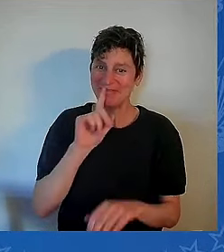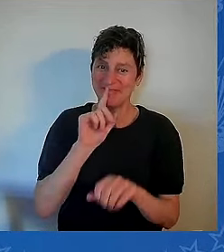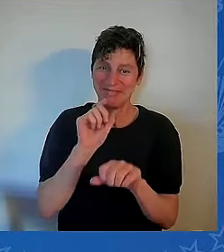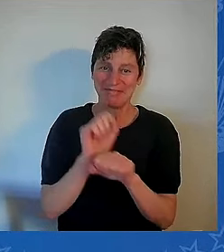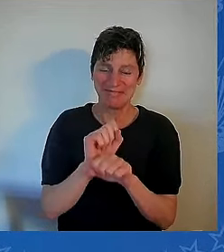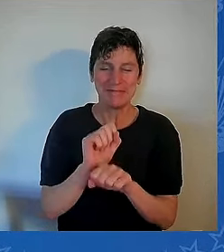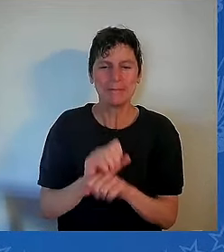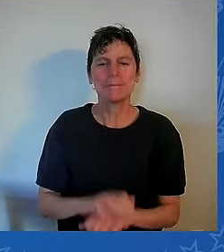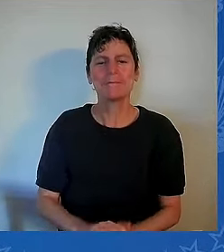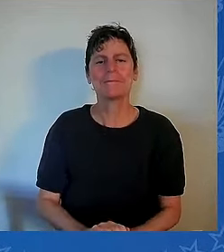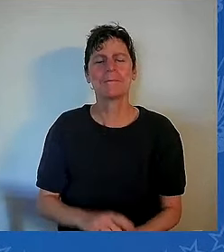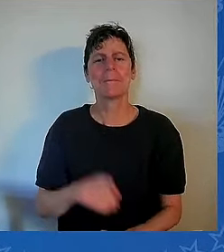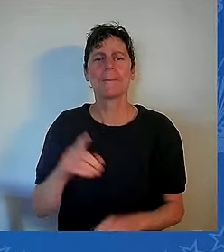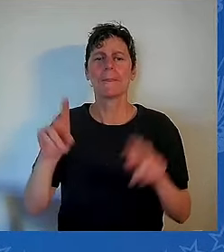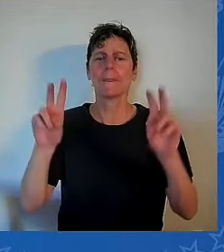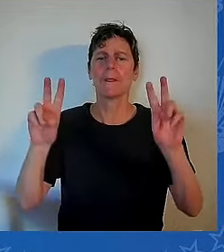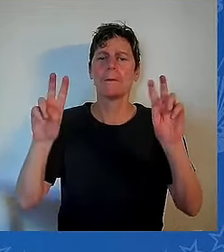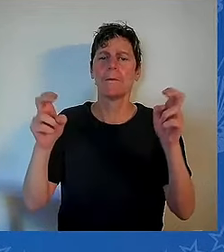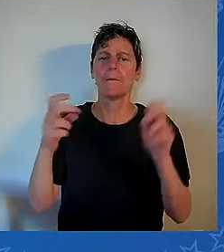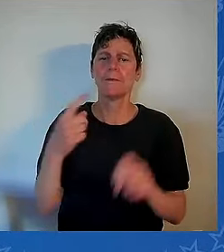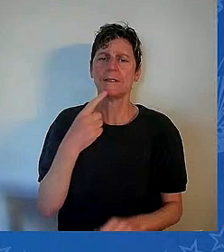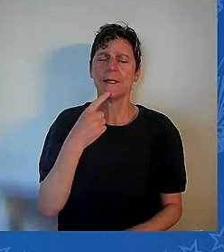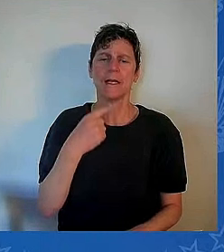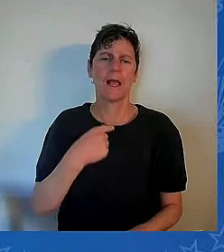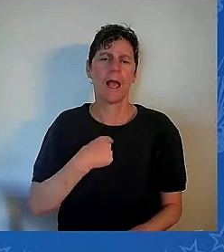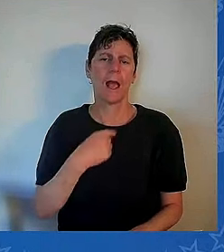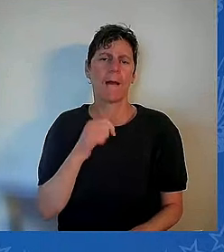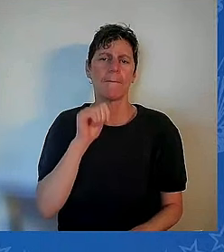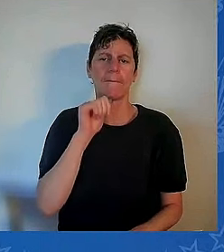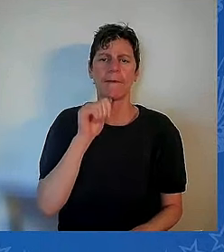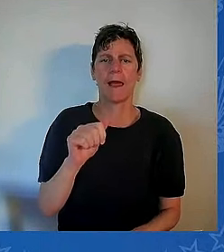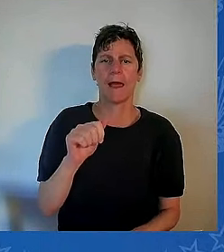I'm not biding my time waiting for you, Valentine.